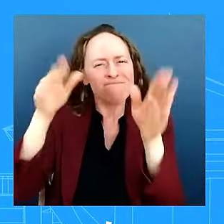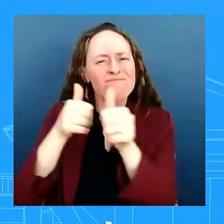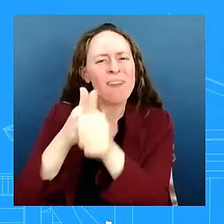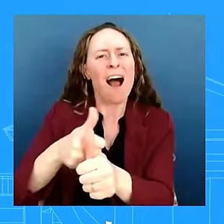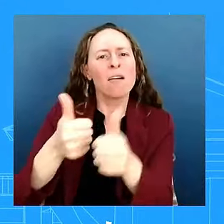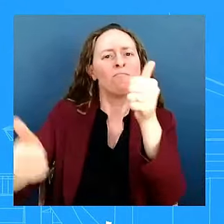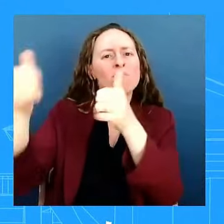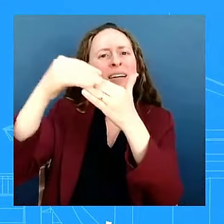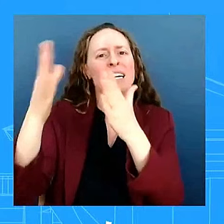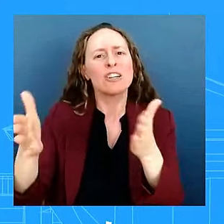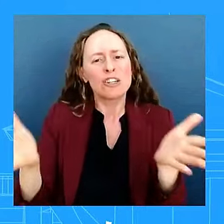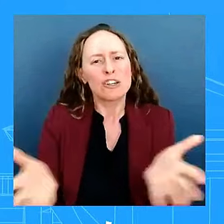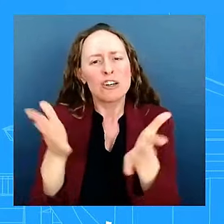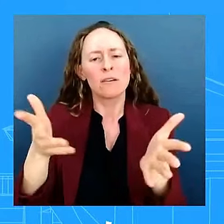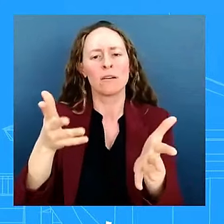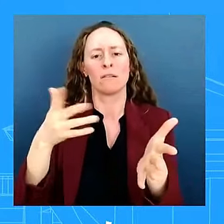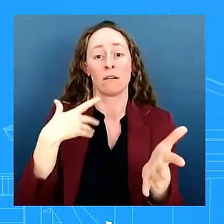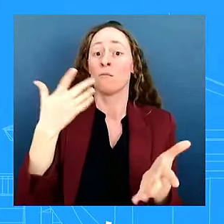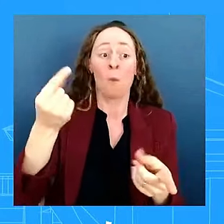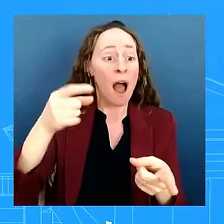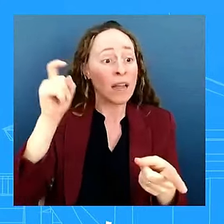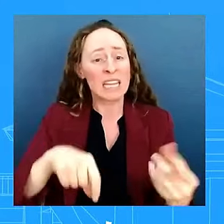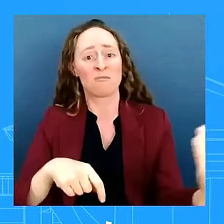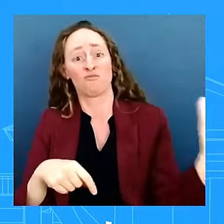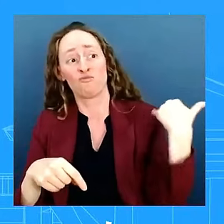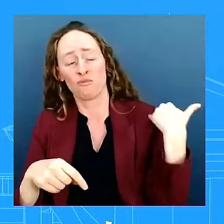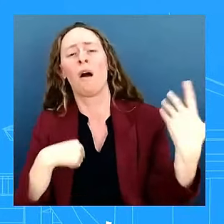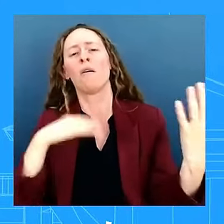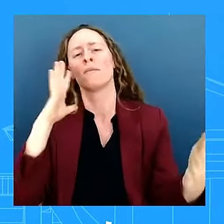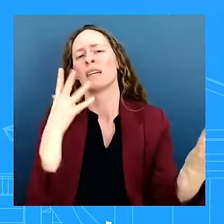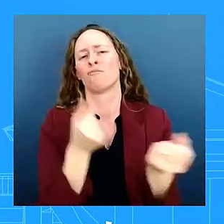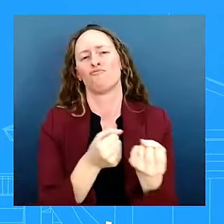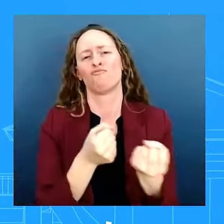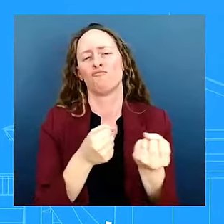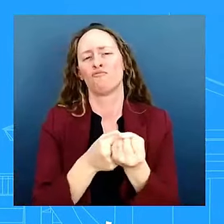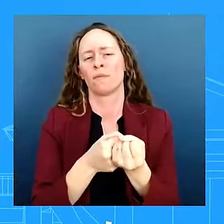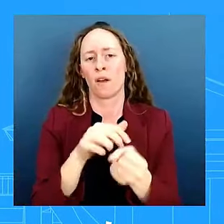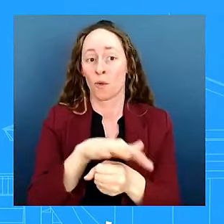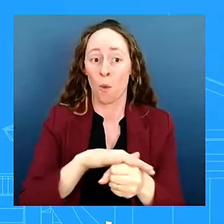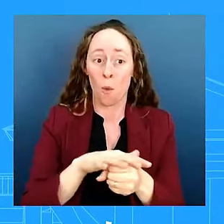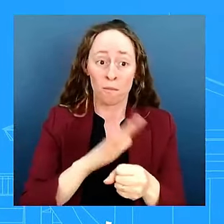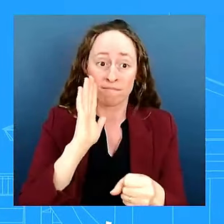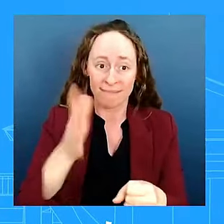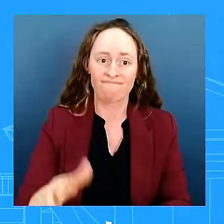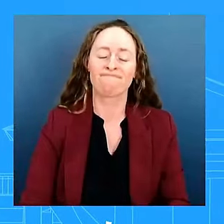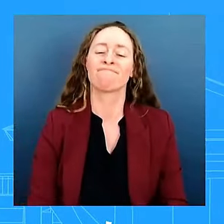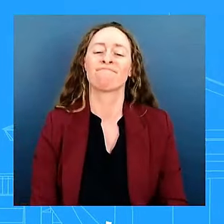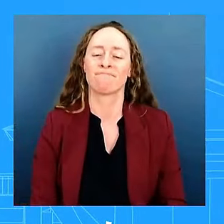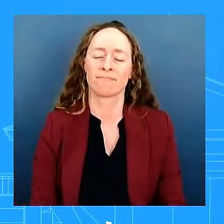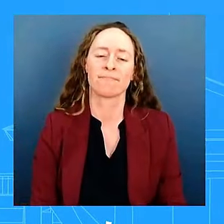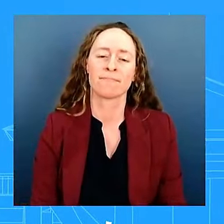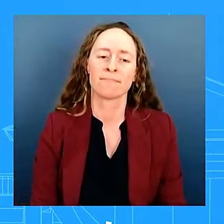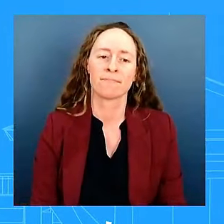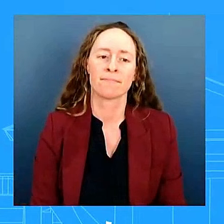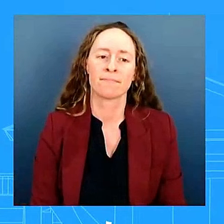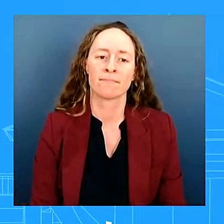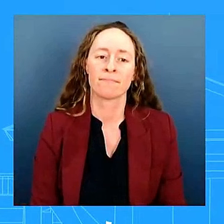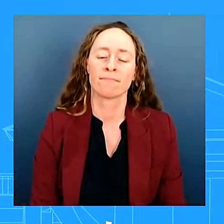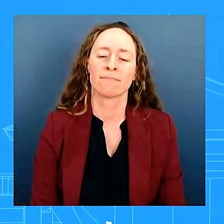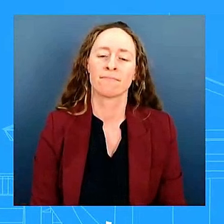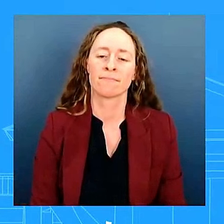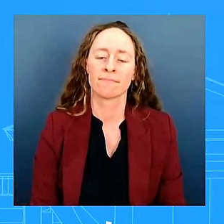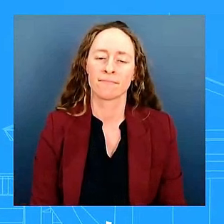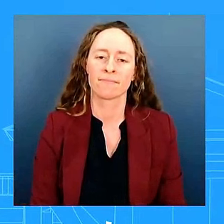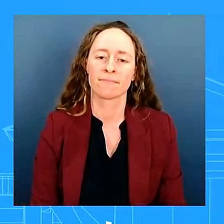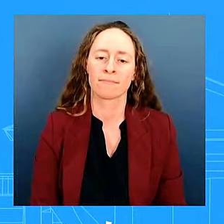areas as necessary and as i'm sure you guys already have heard this but over the course of of this administration and